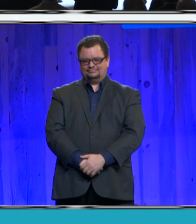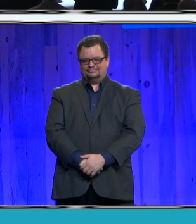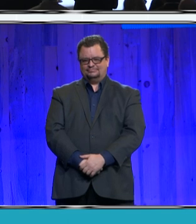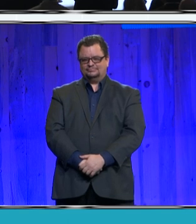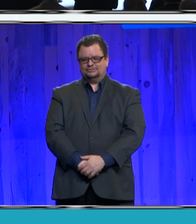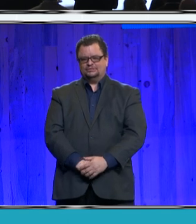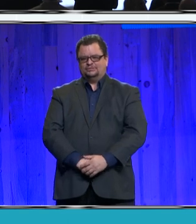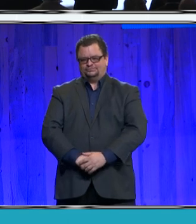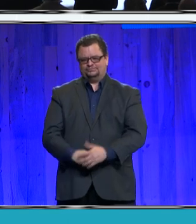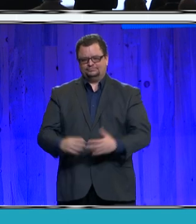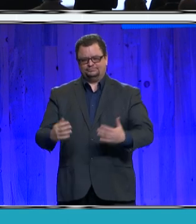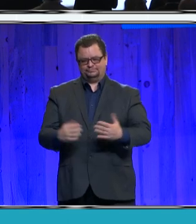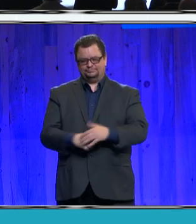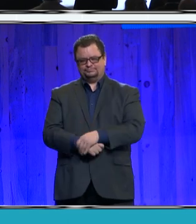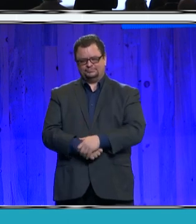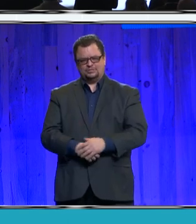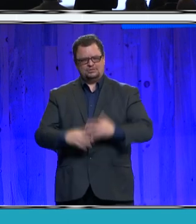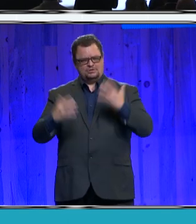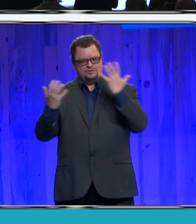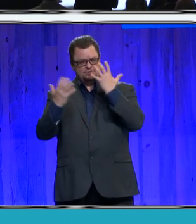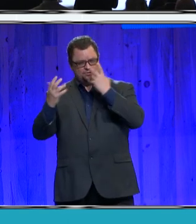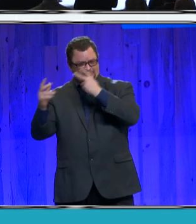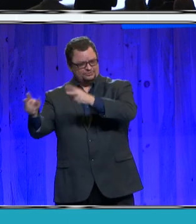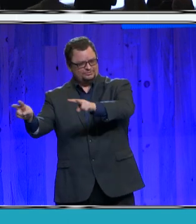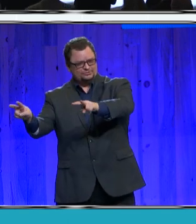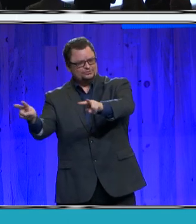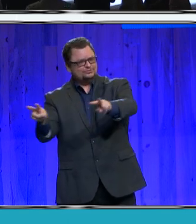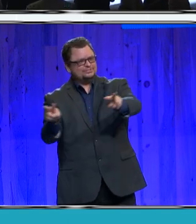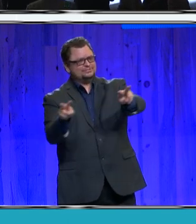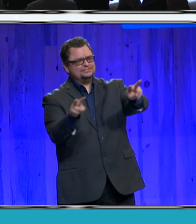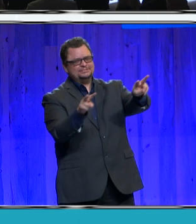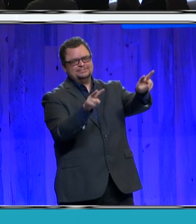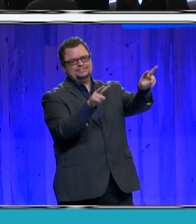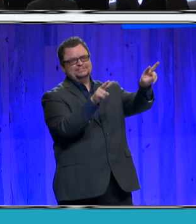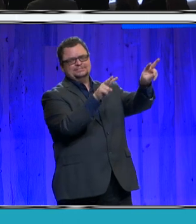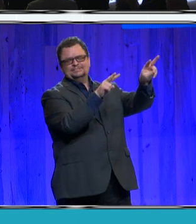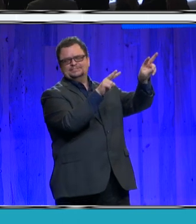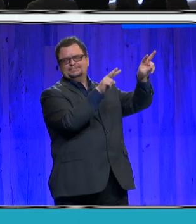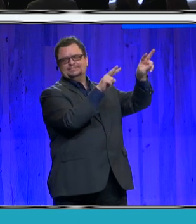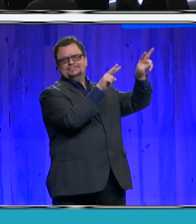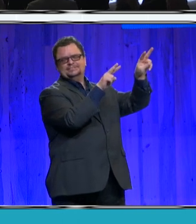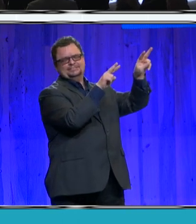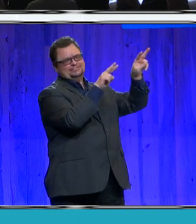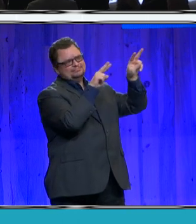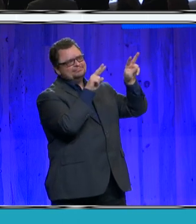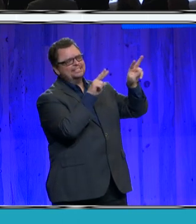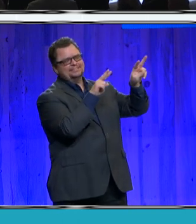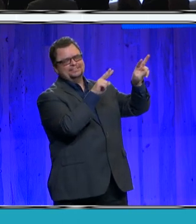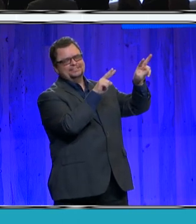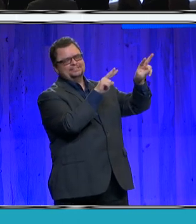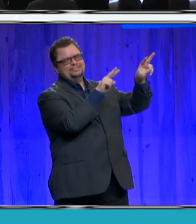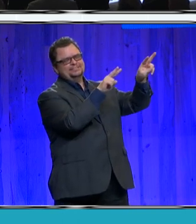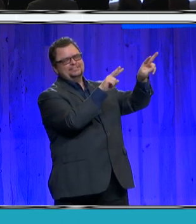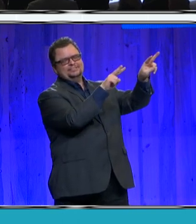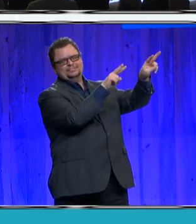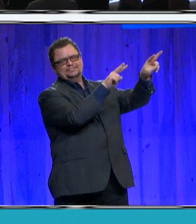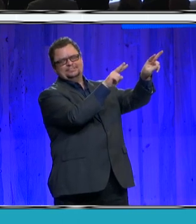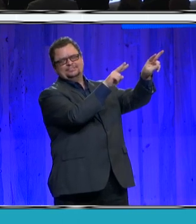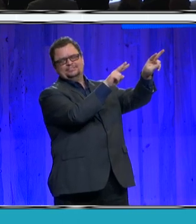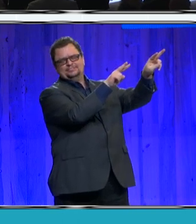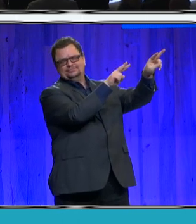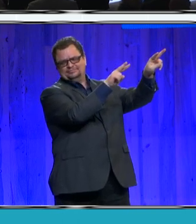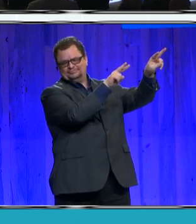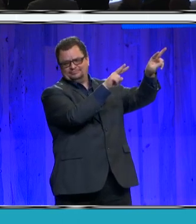And you sing by